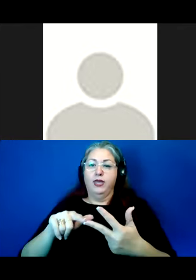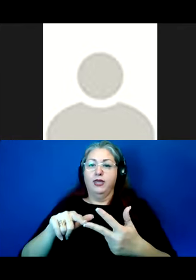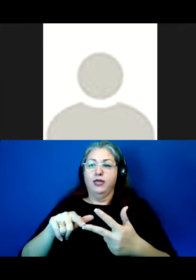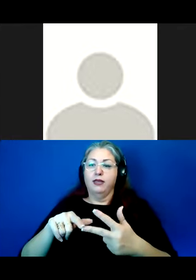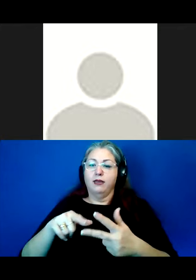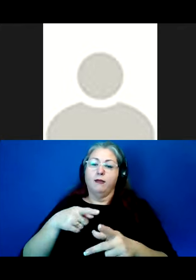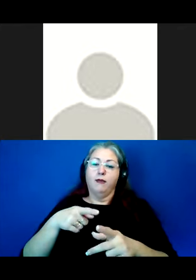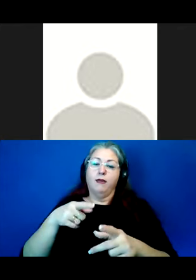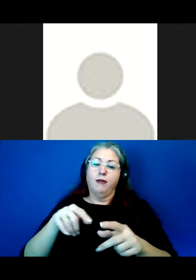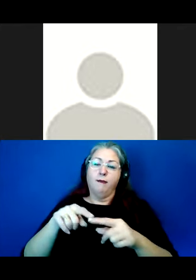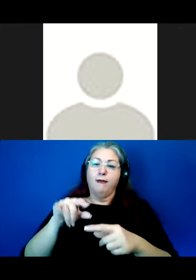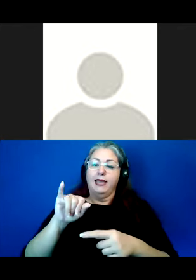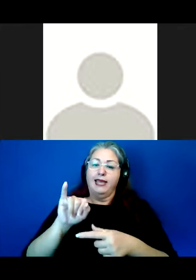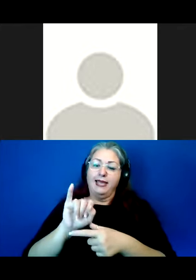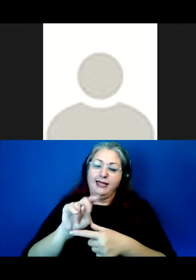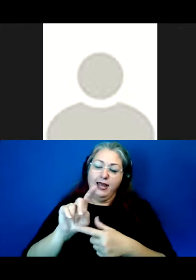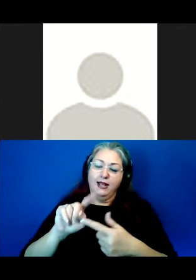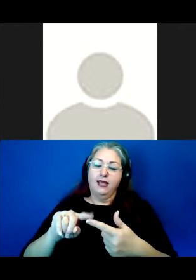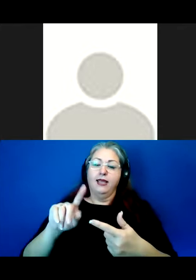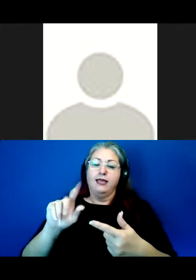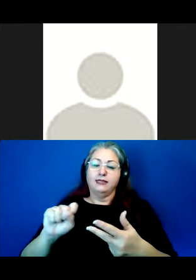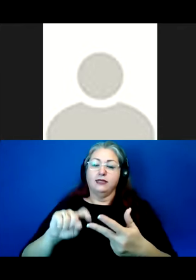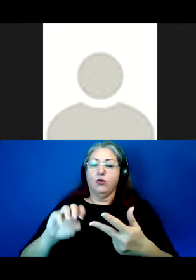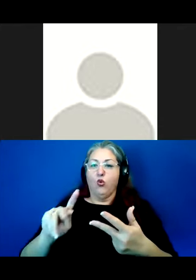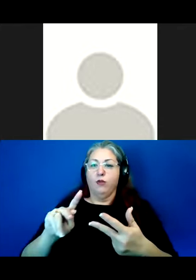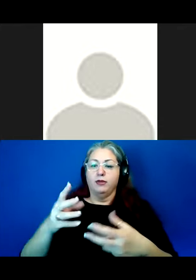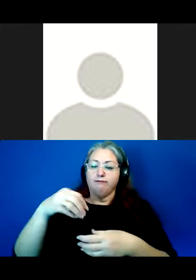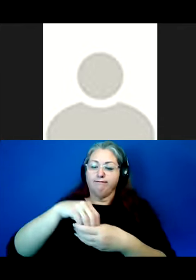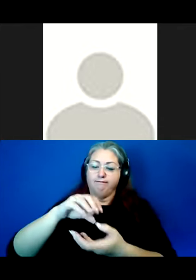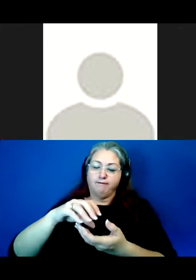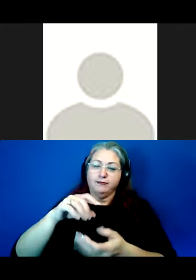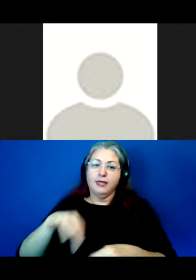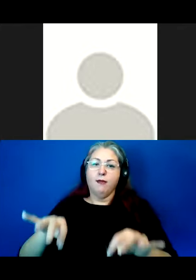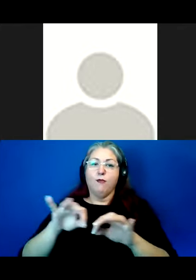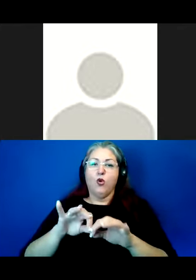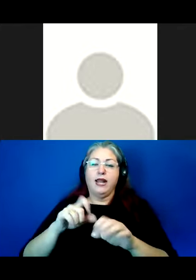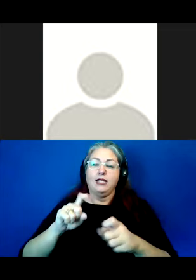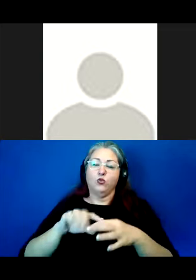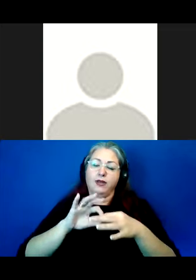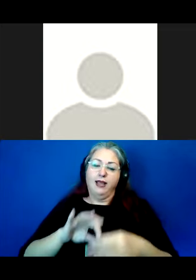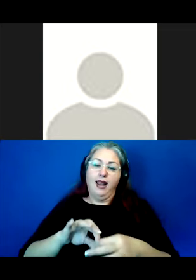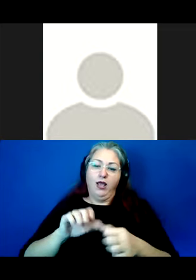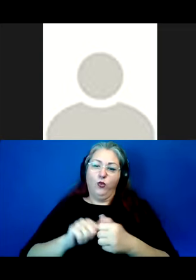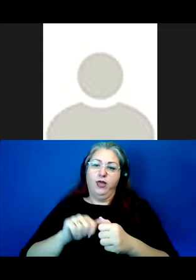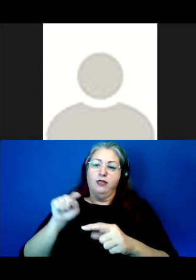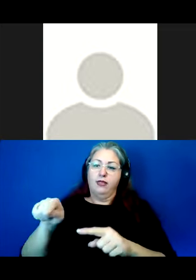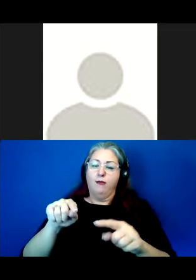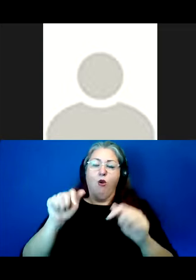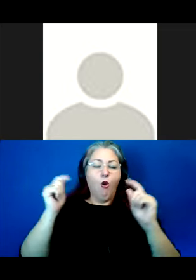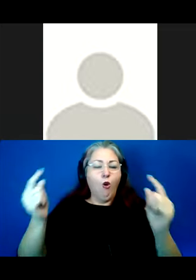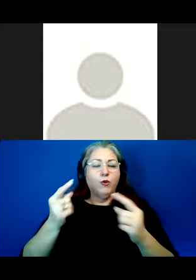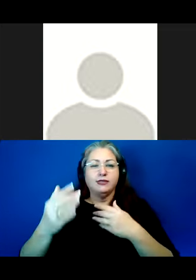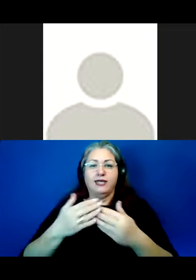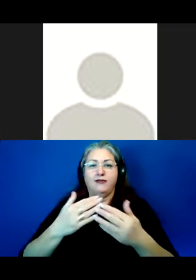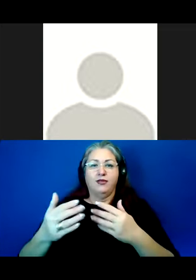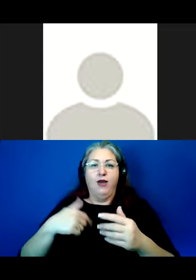places, Indiana, Kansas, and Oklahoma. It's important for me to be able to connect to these places at all times, even though